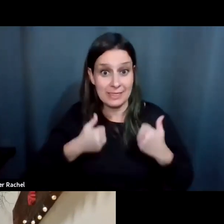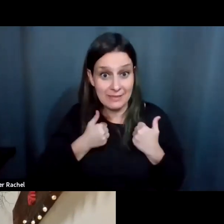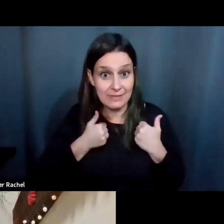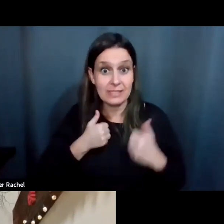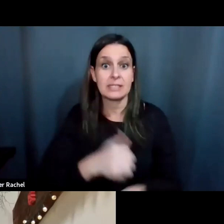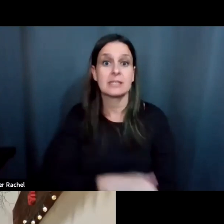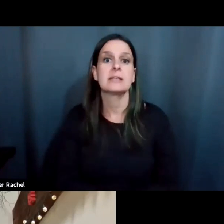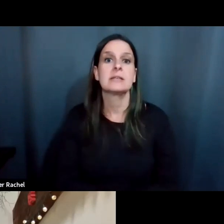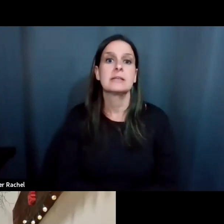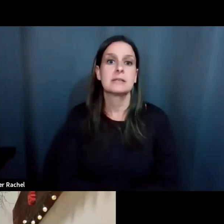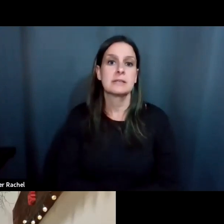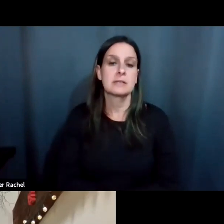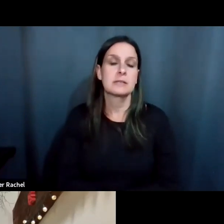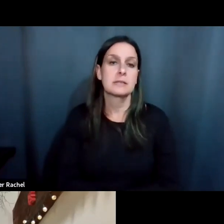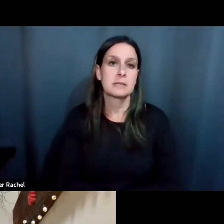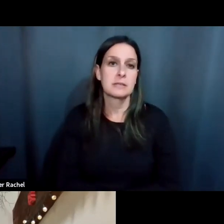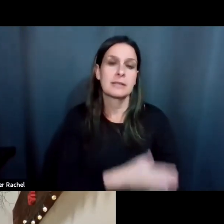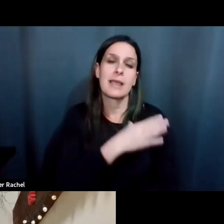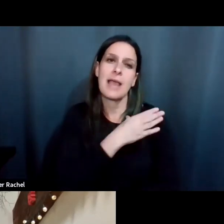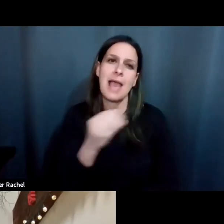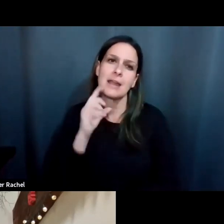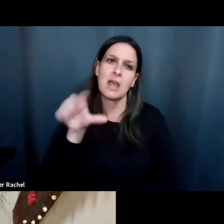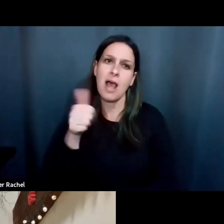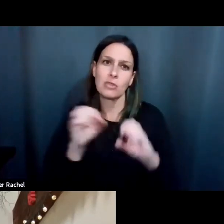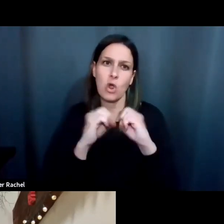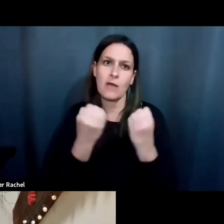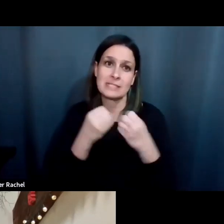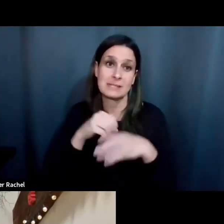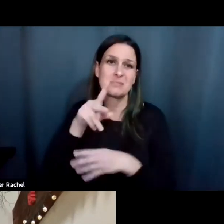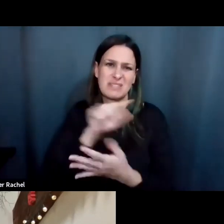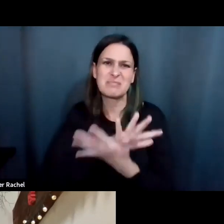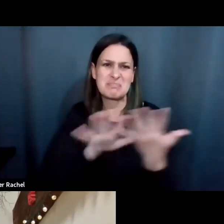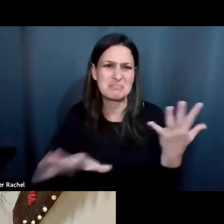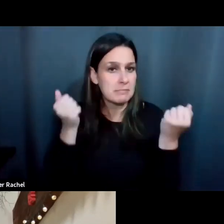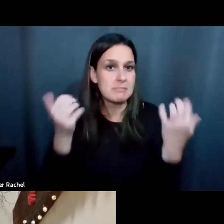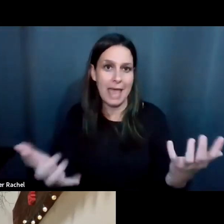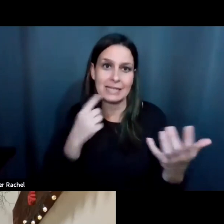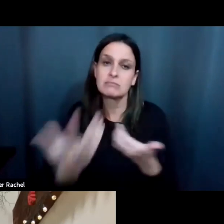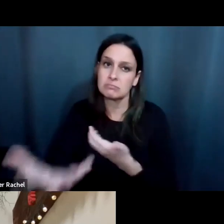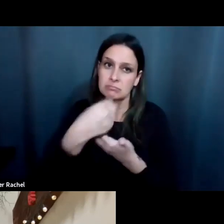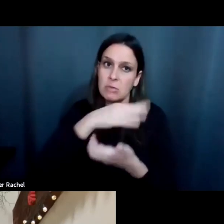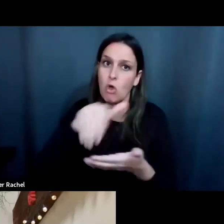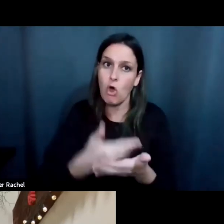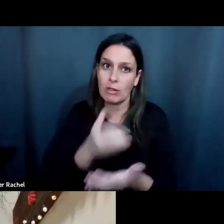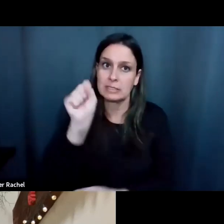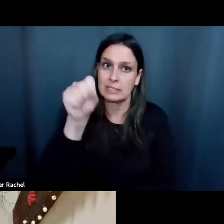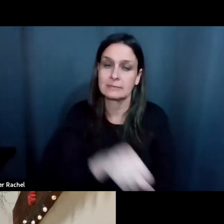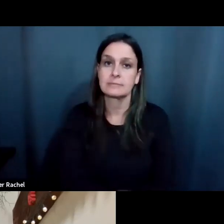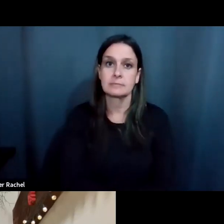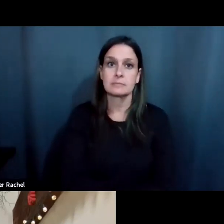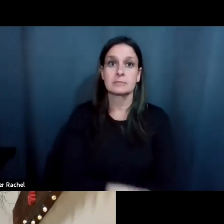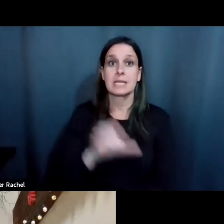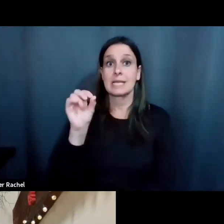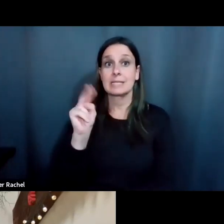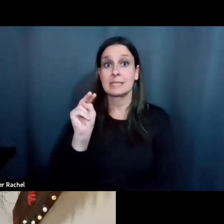other, um, offices in Pennsylvania. So yes, it's, it's inclusive. Okay,